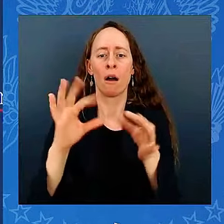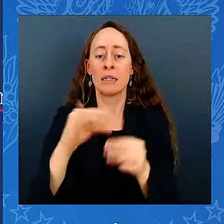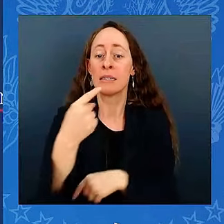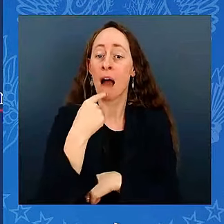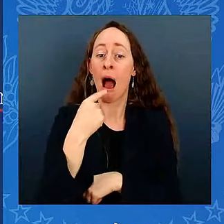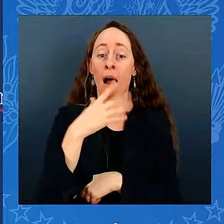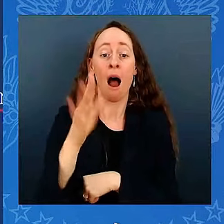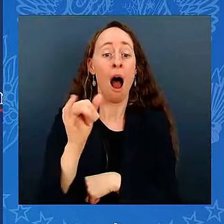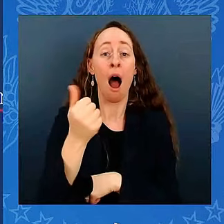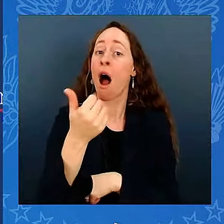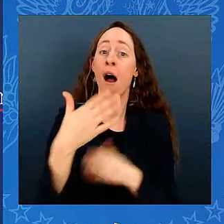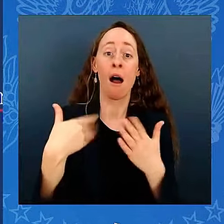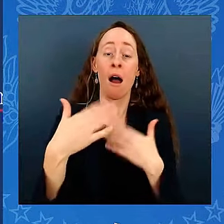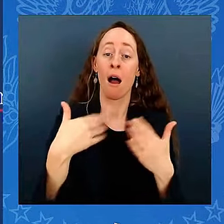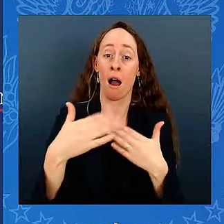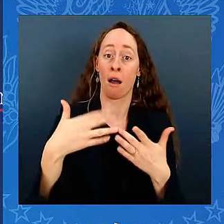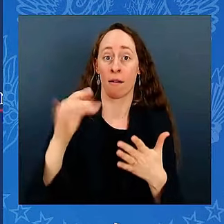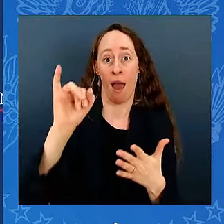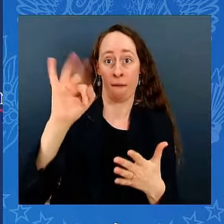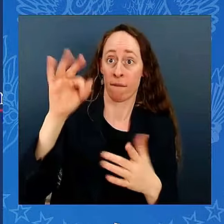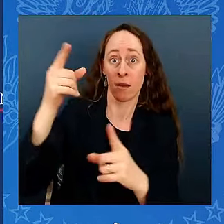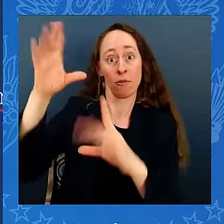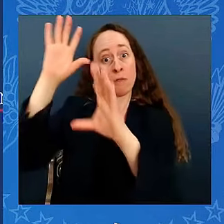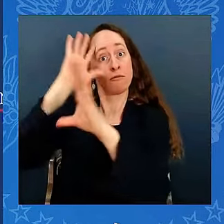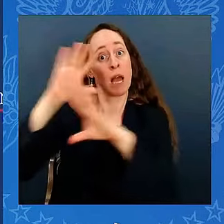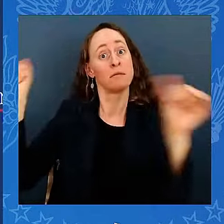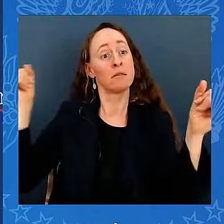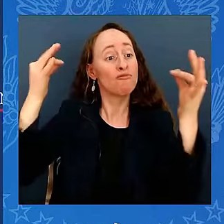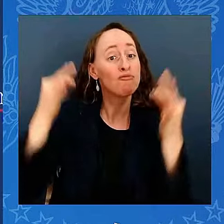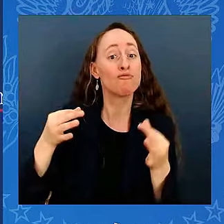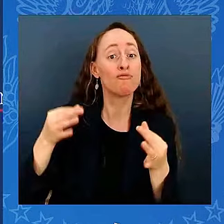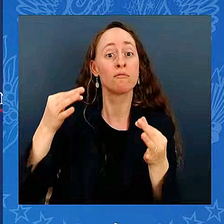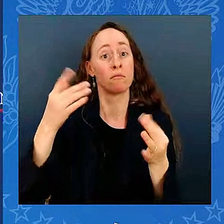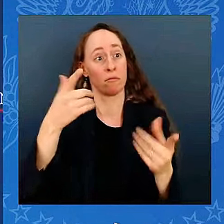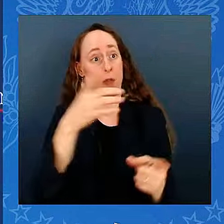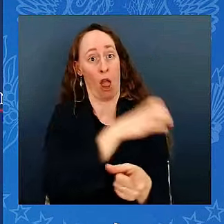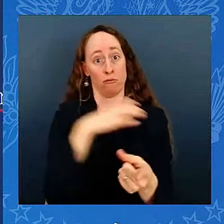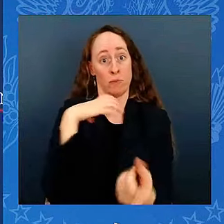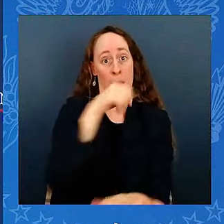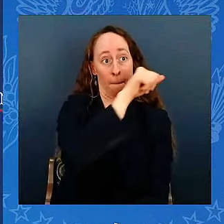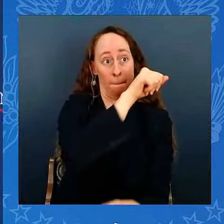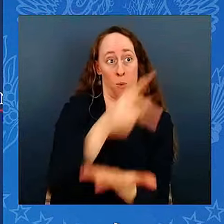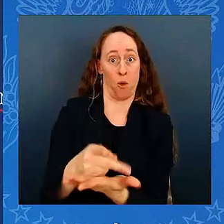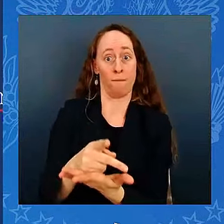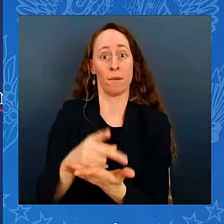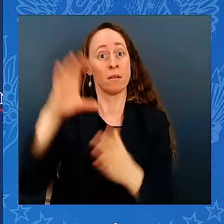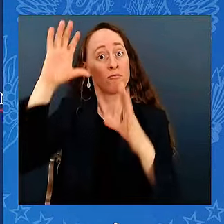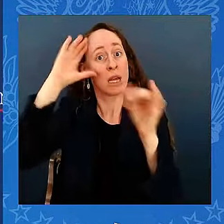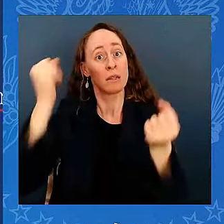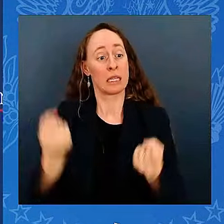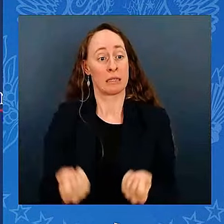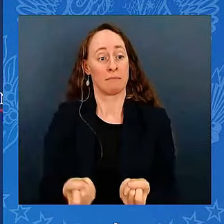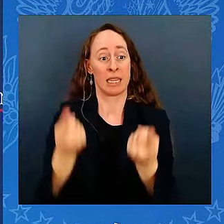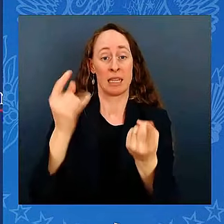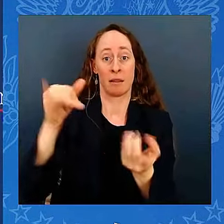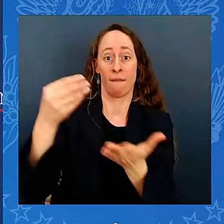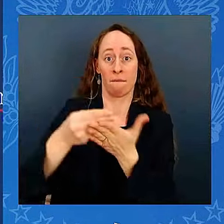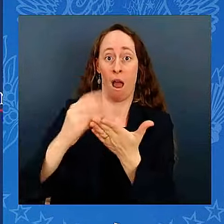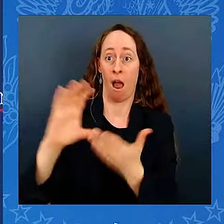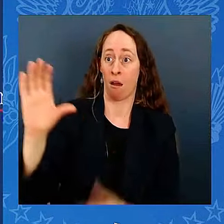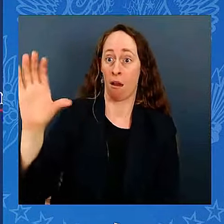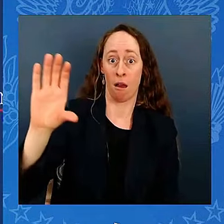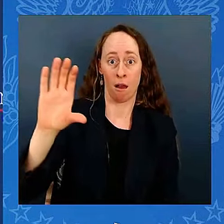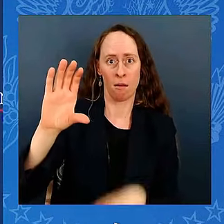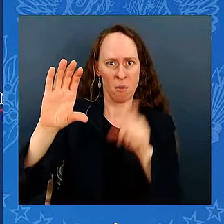from the Congress to invest in an investment in America should use American workers and use American